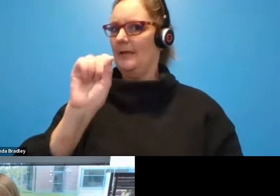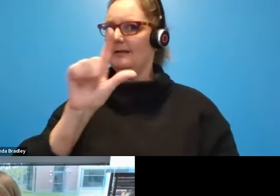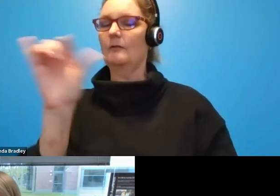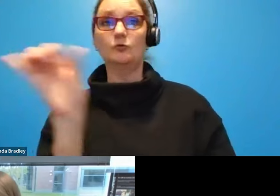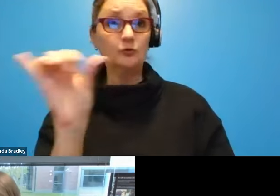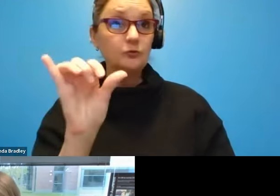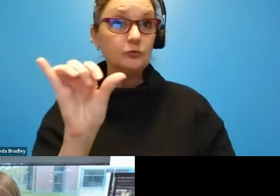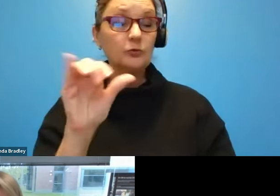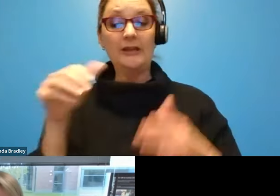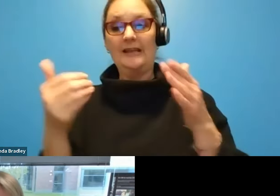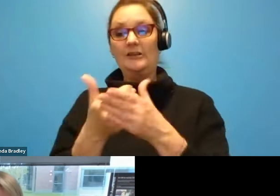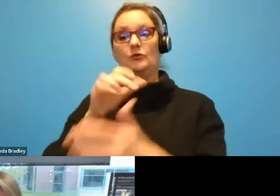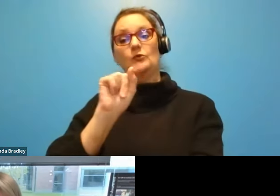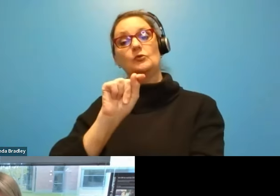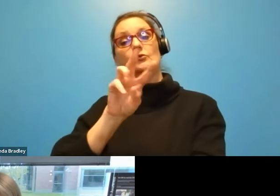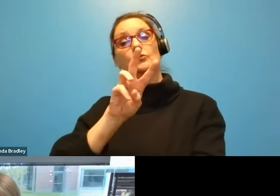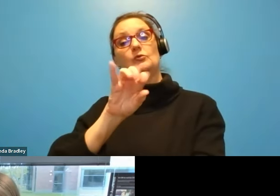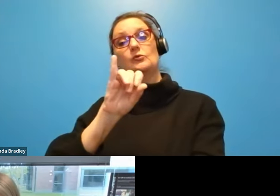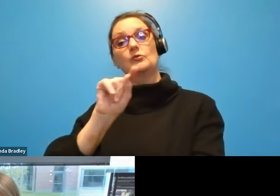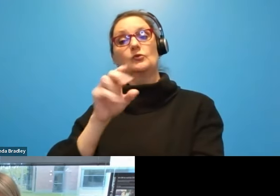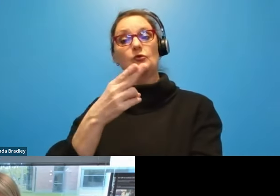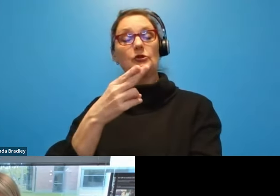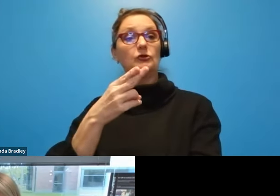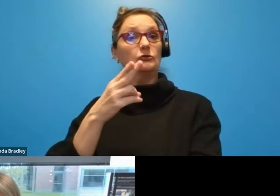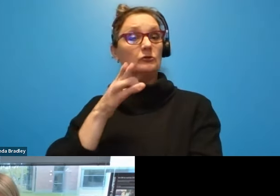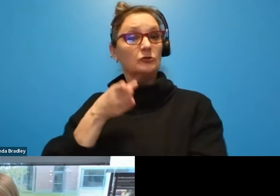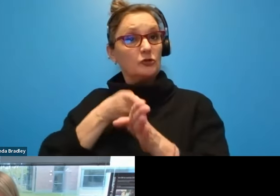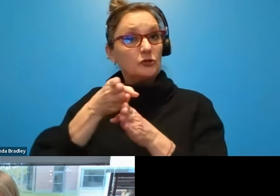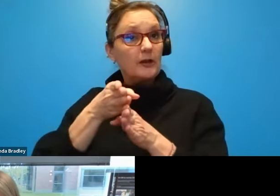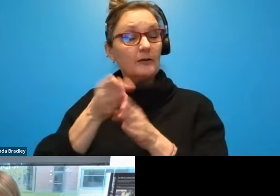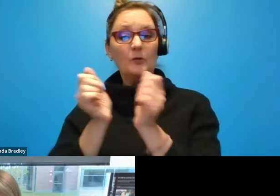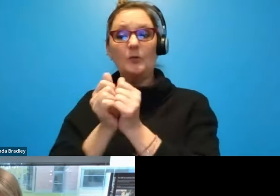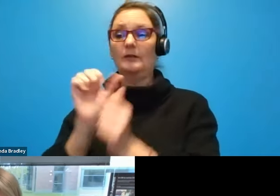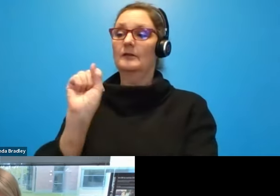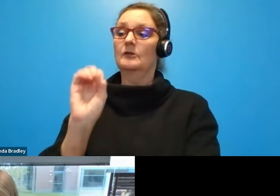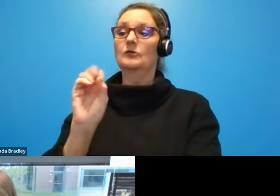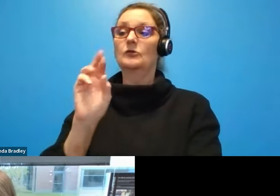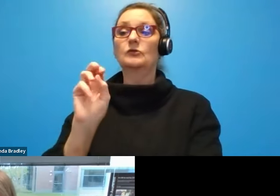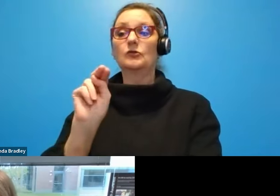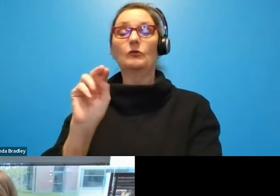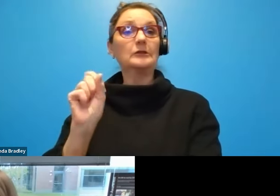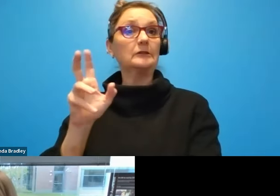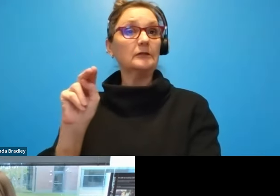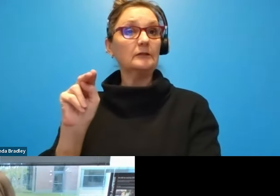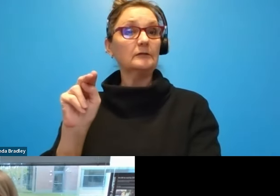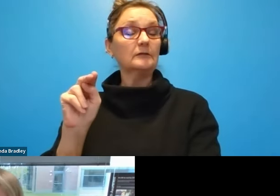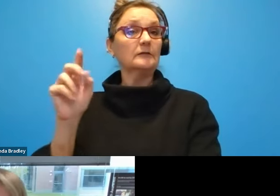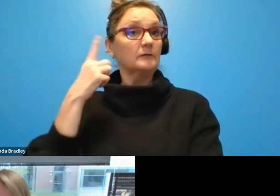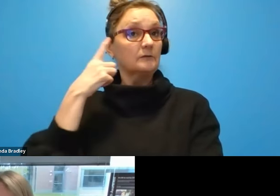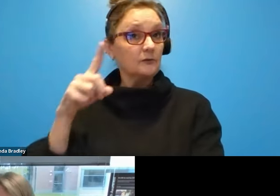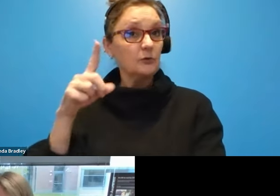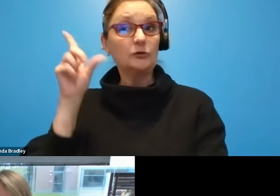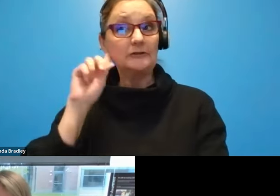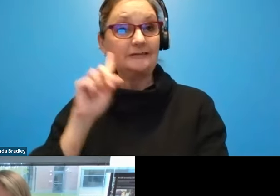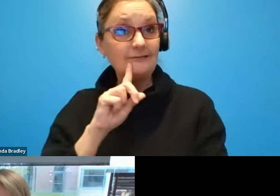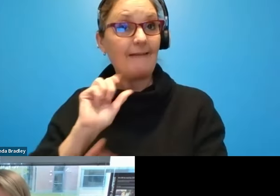And a new Twitch channel in partnership with Soros and, um, for our deaf gamers out there. Um, and then